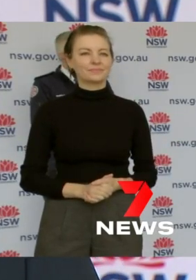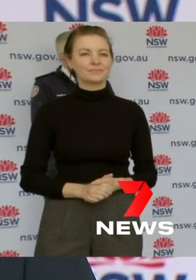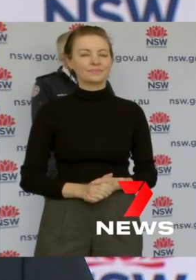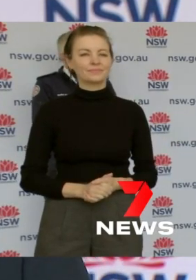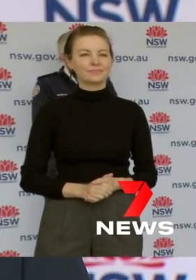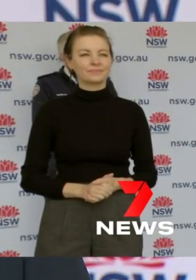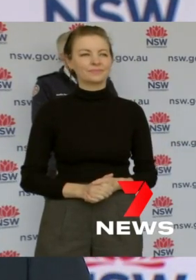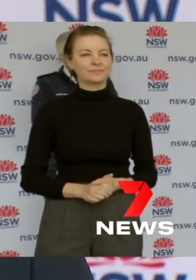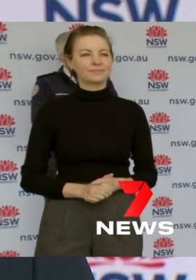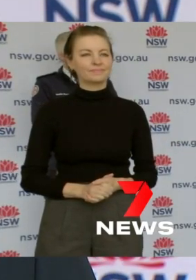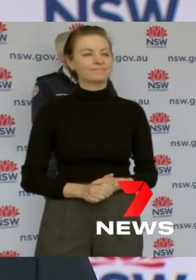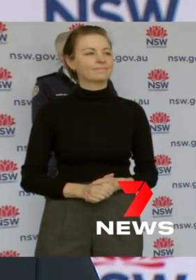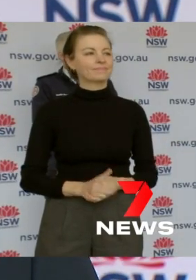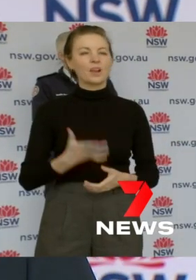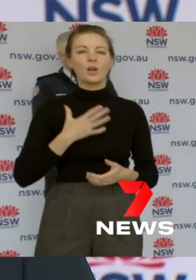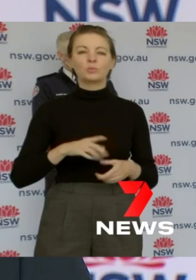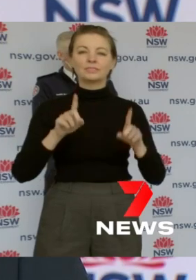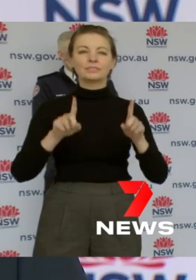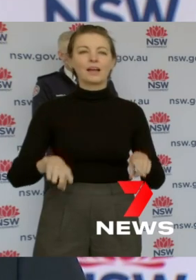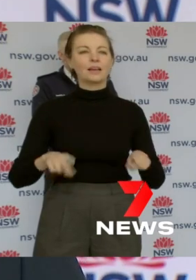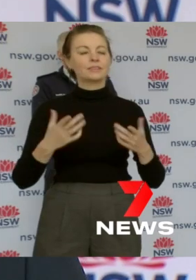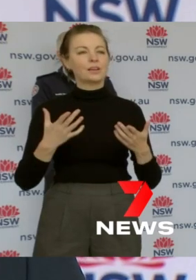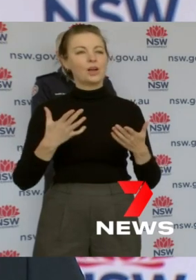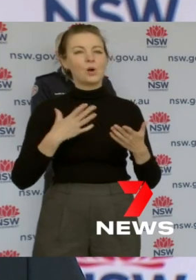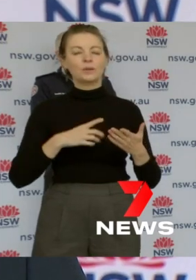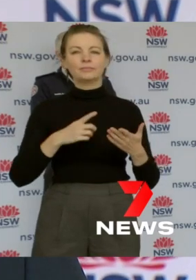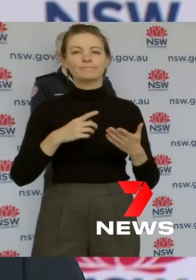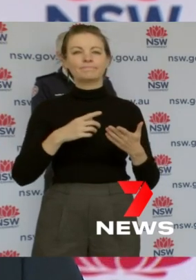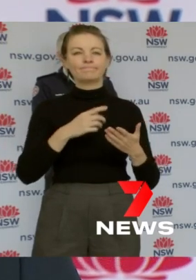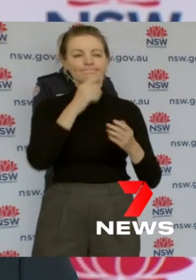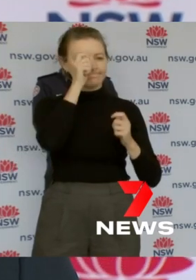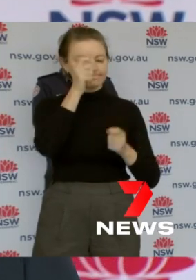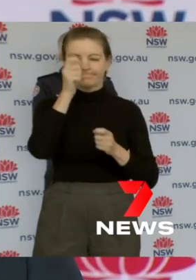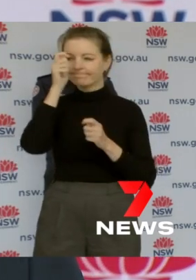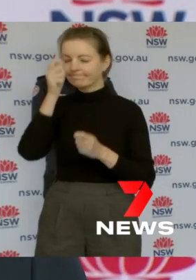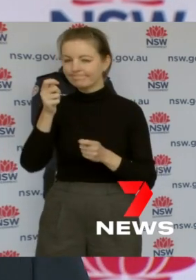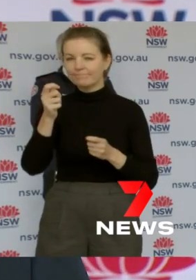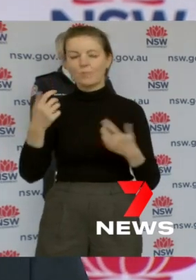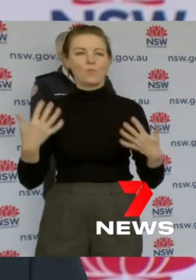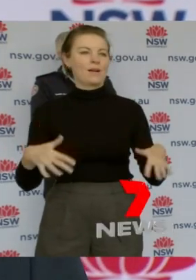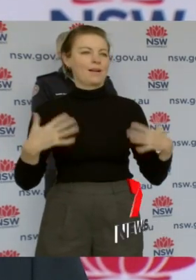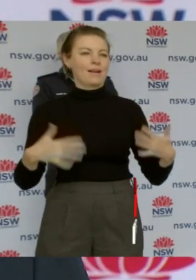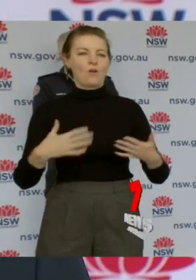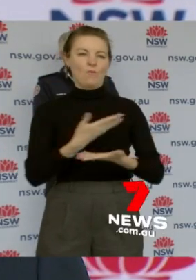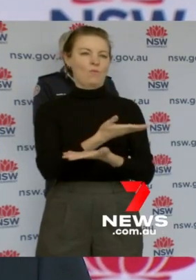I want to start by just acknowledging the amazing contribution of the community in coming forward for vaccinations.